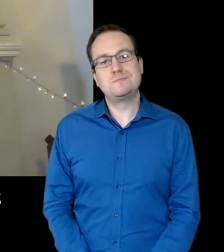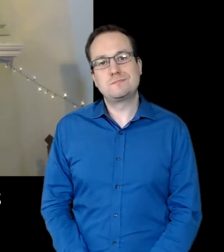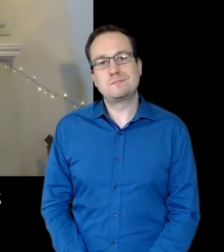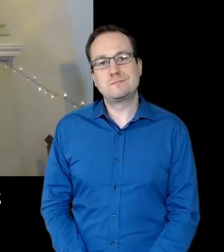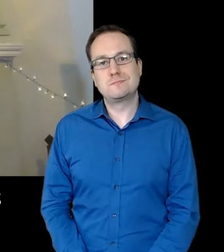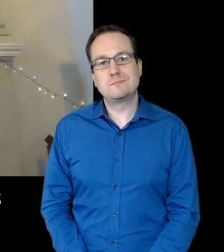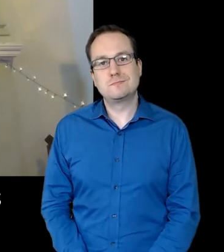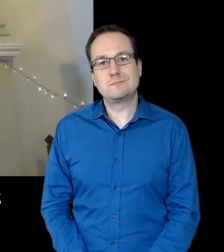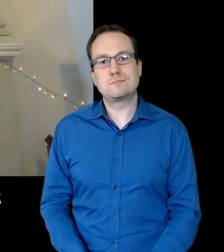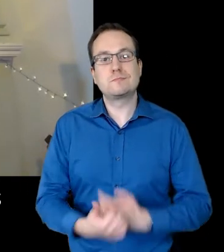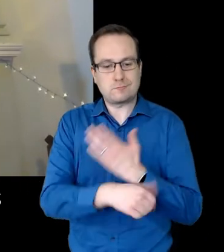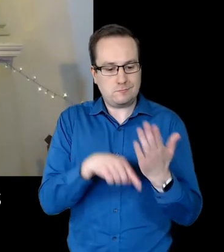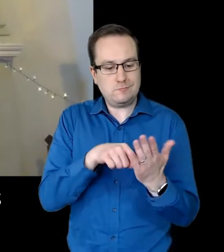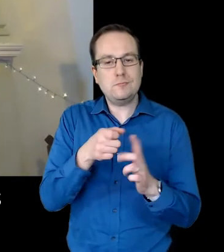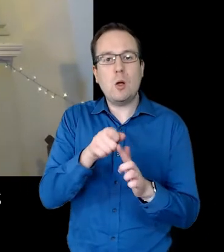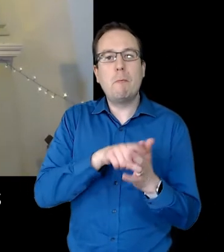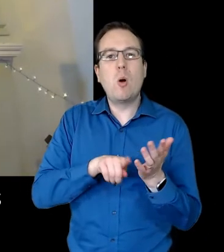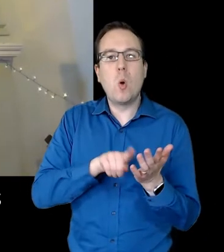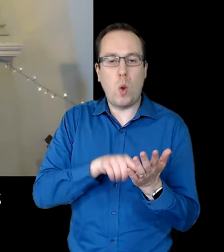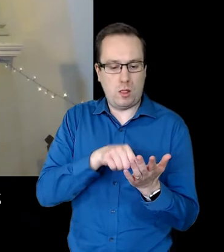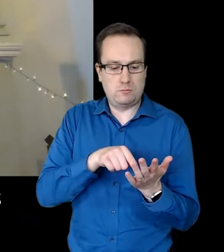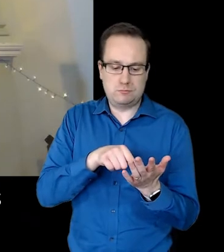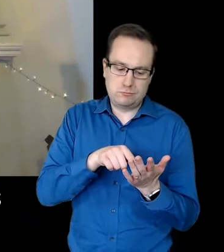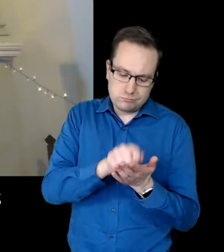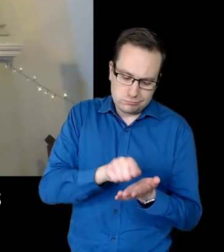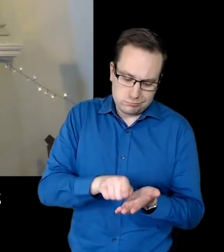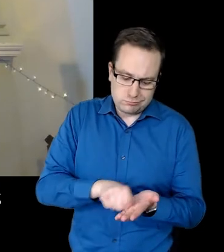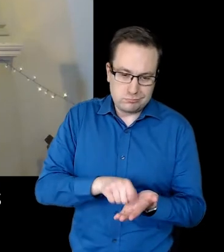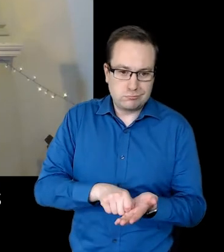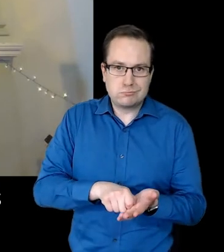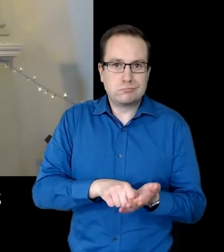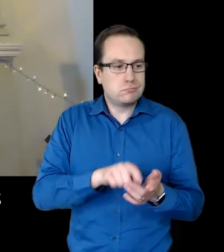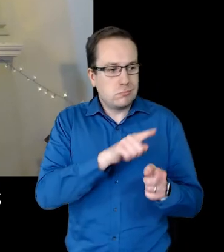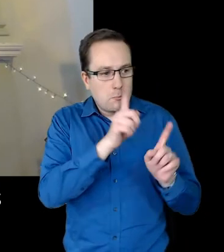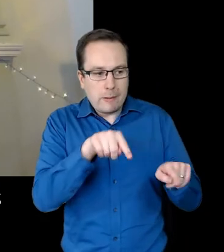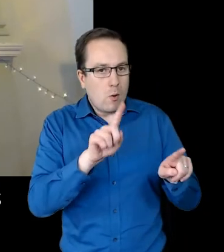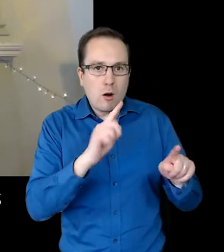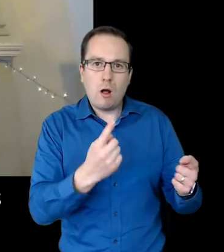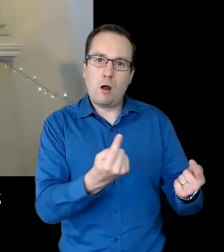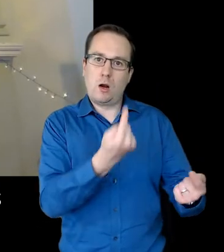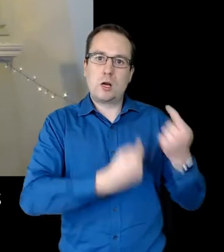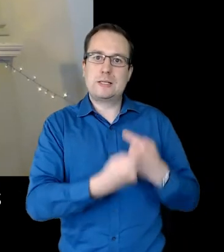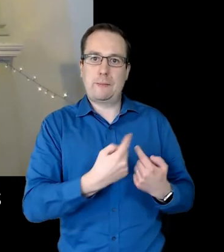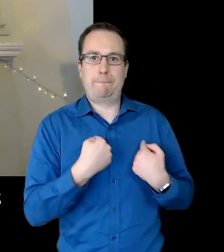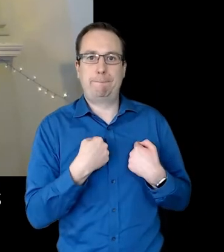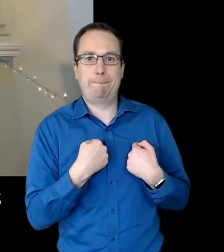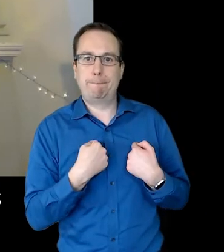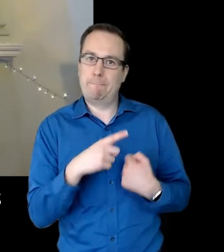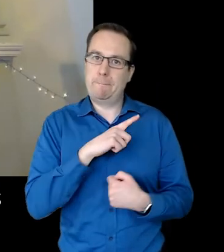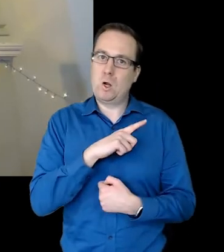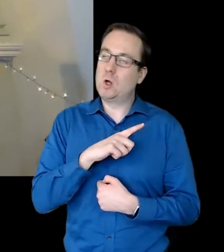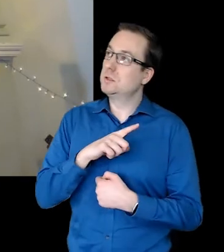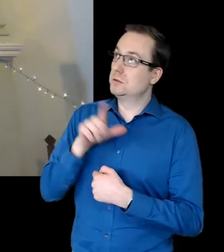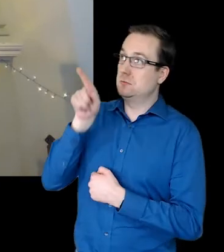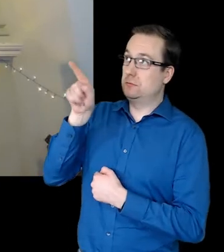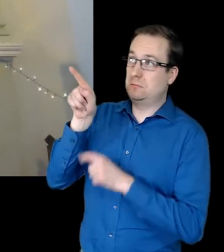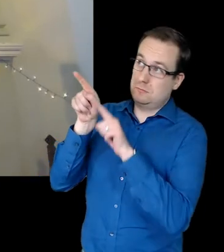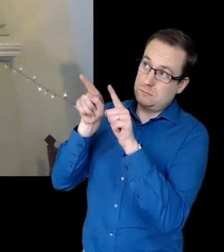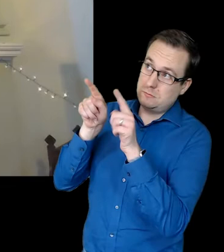Paul promises us that no one can condemn us. As Jesus is at God's right hand interceding for us.